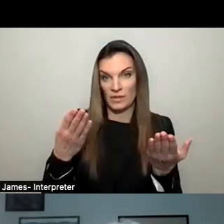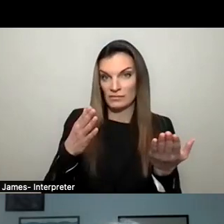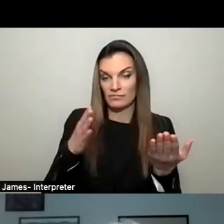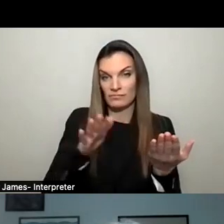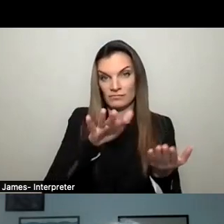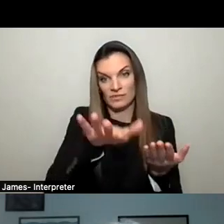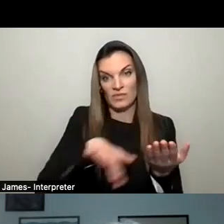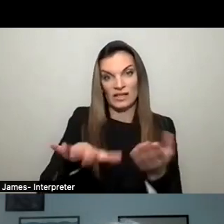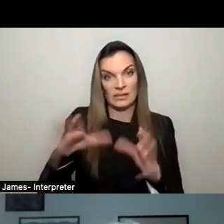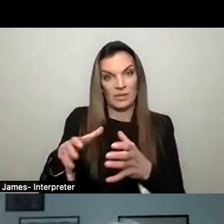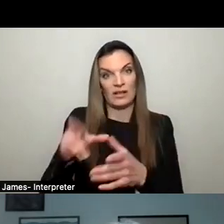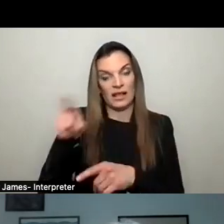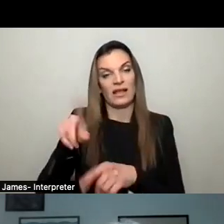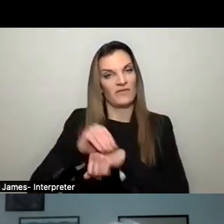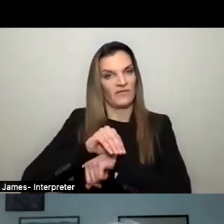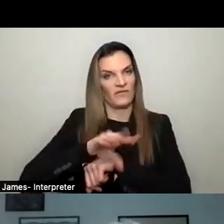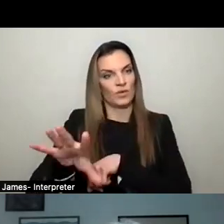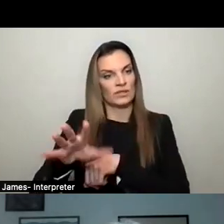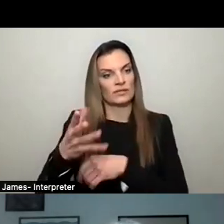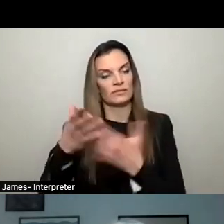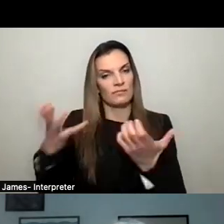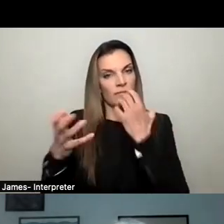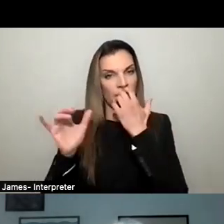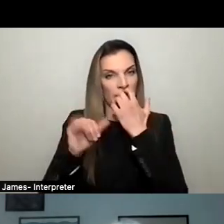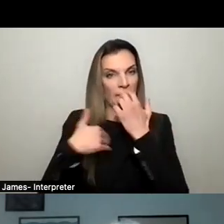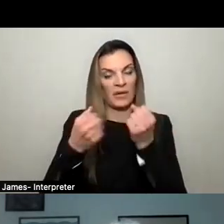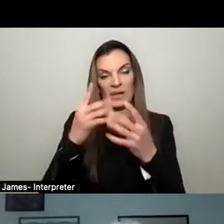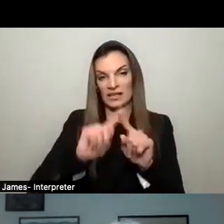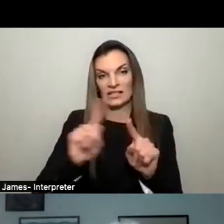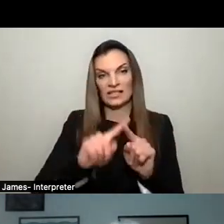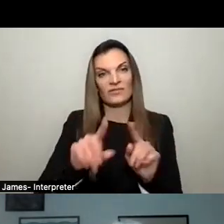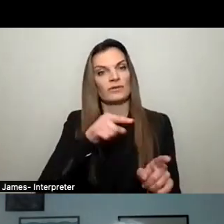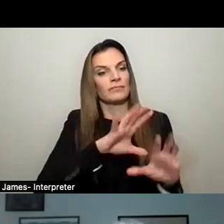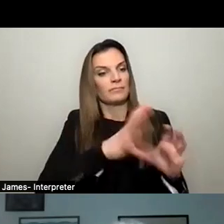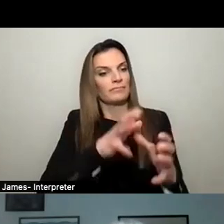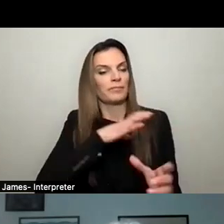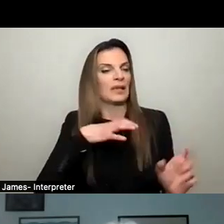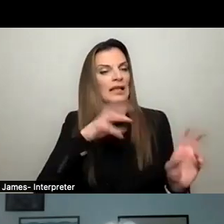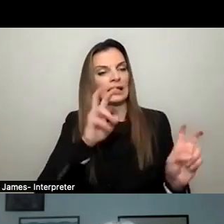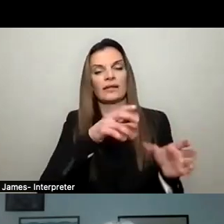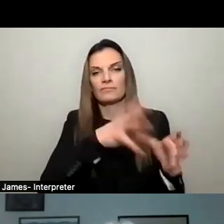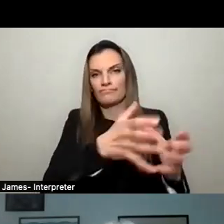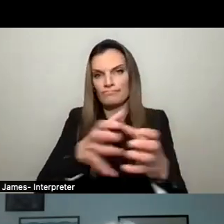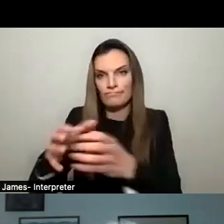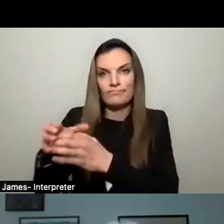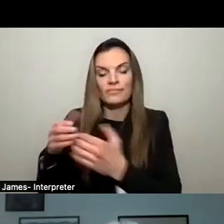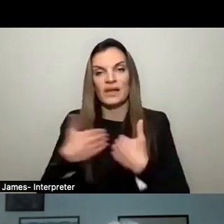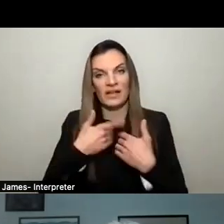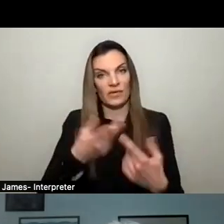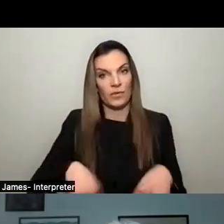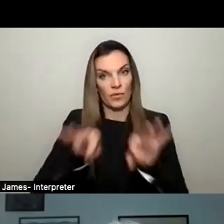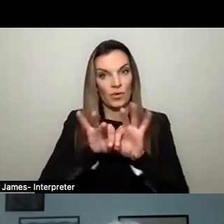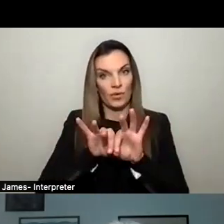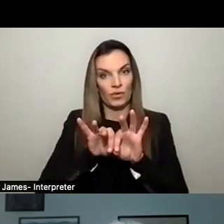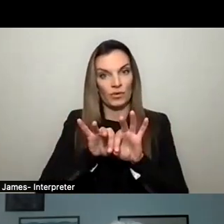things, but there's also many other, uh, committees on our, in our village that are also just as important and have had open, open